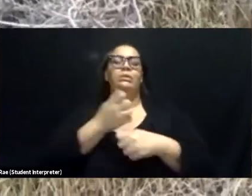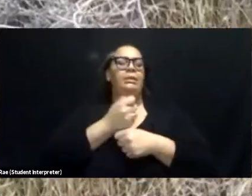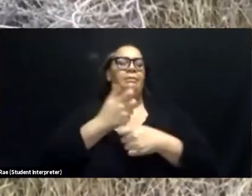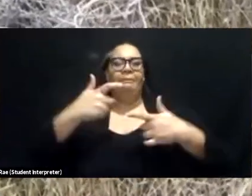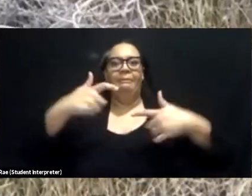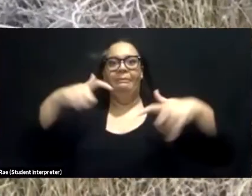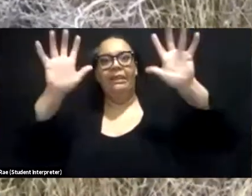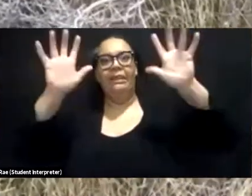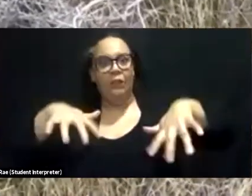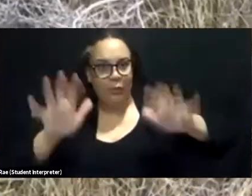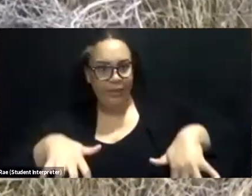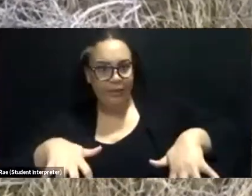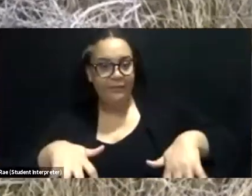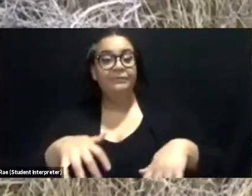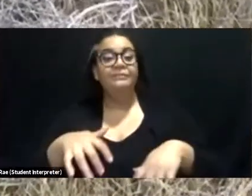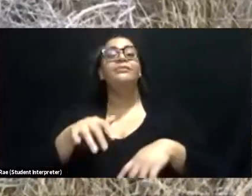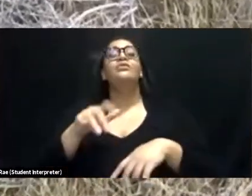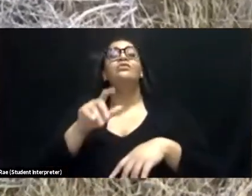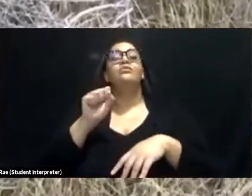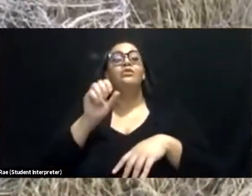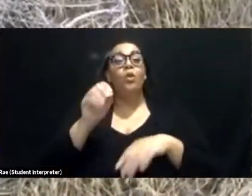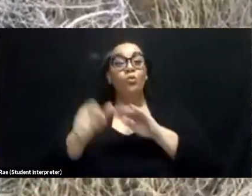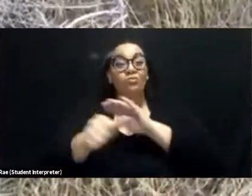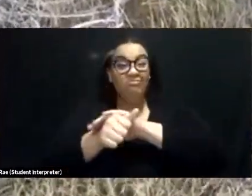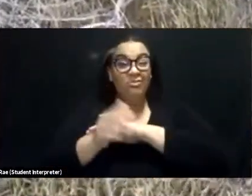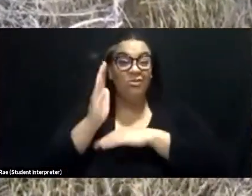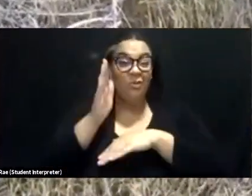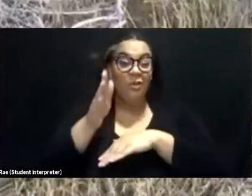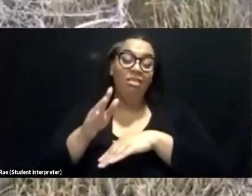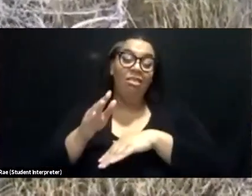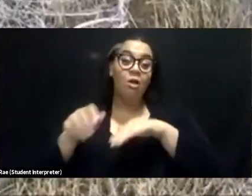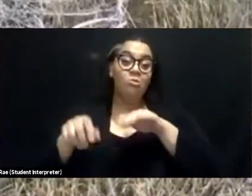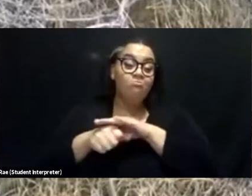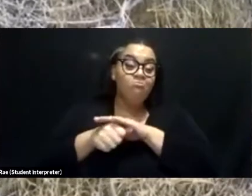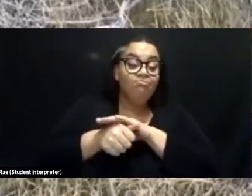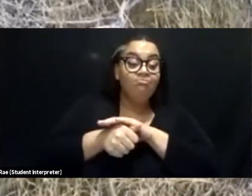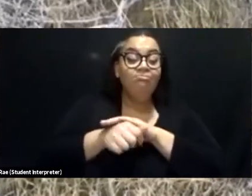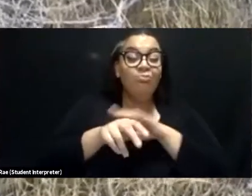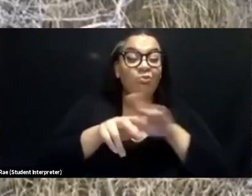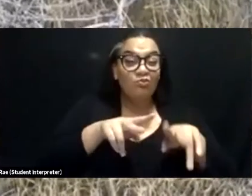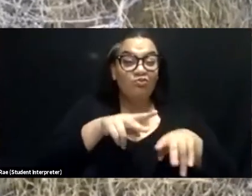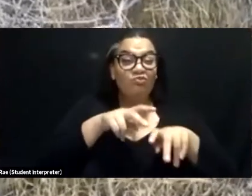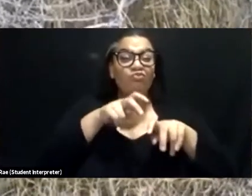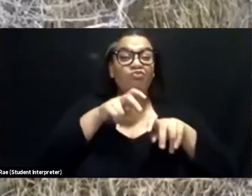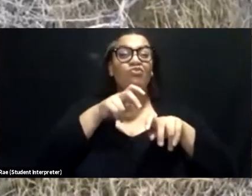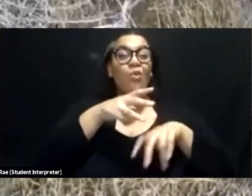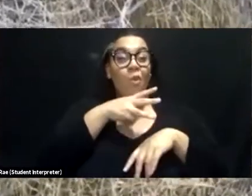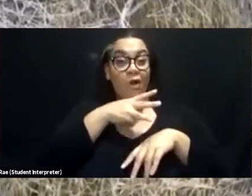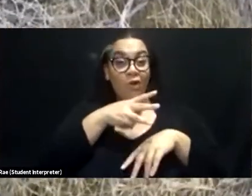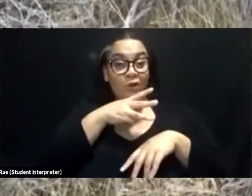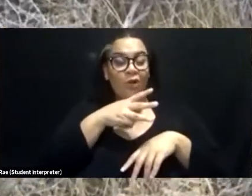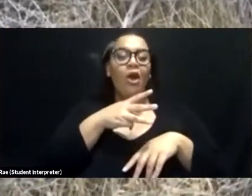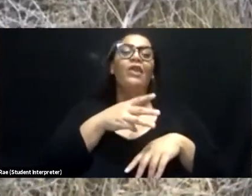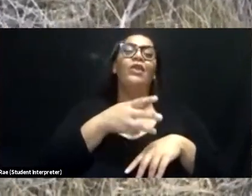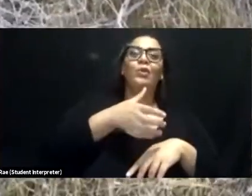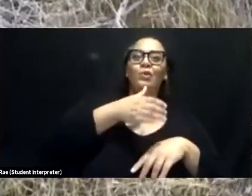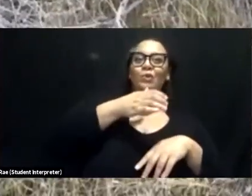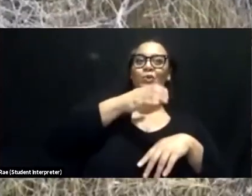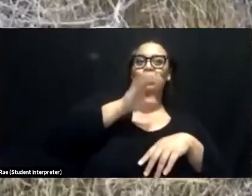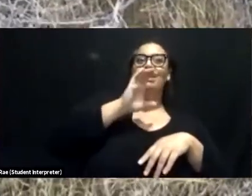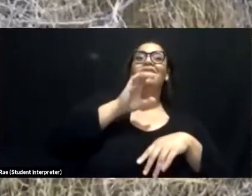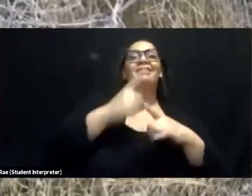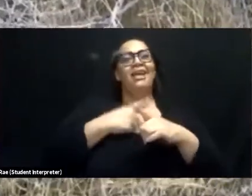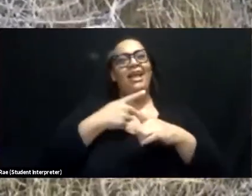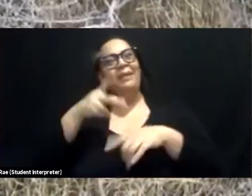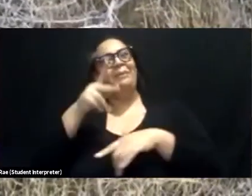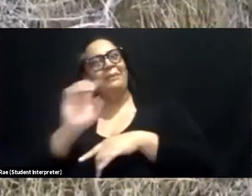rains, the tortoises will come out and they'll take a big drink from the puddles. They'll drink and then they'll pee a whole bunch and then they'll drink and then they'll pee a whole